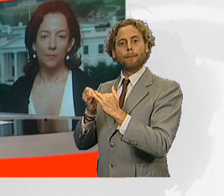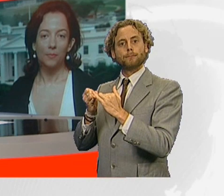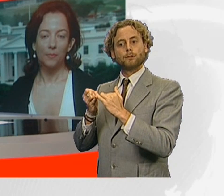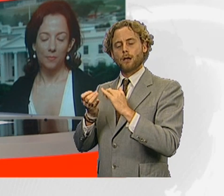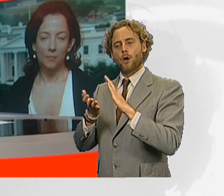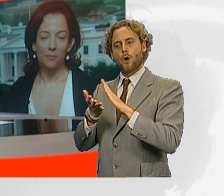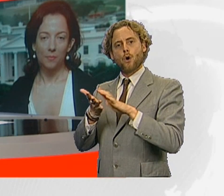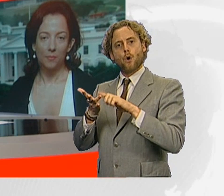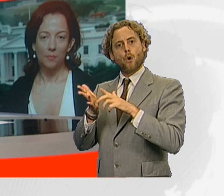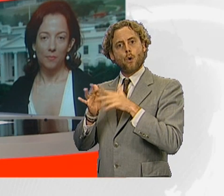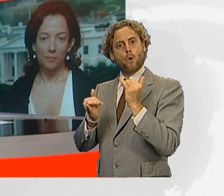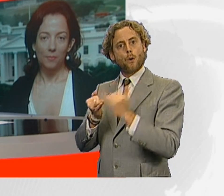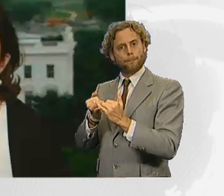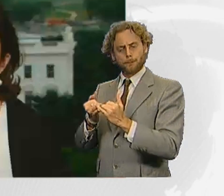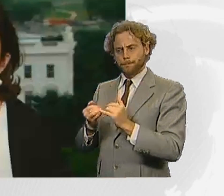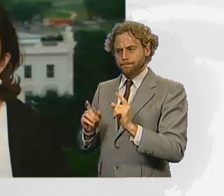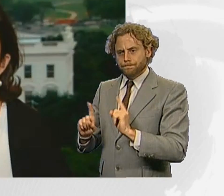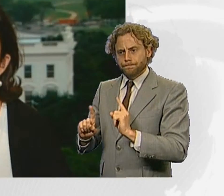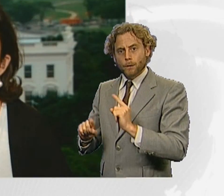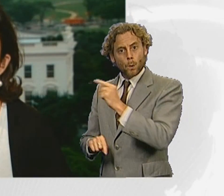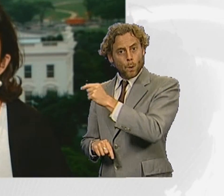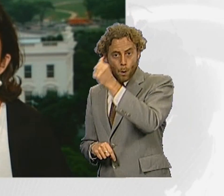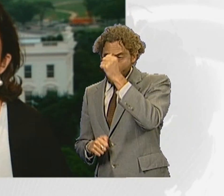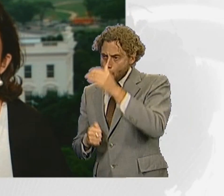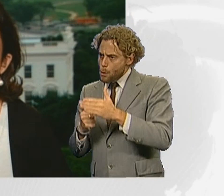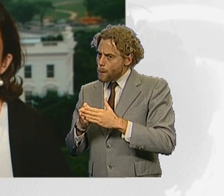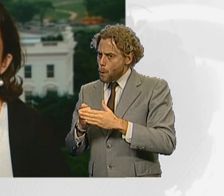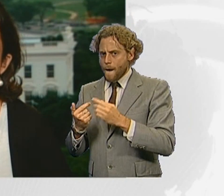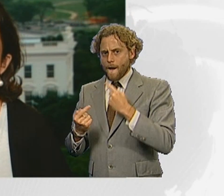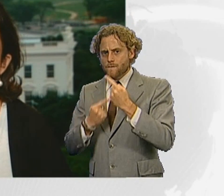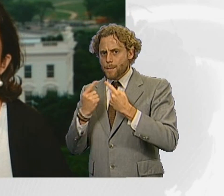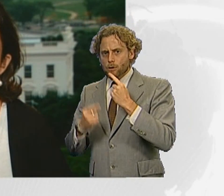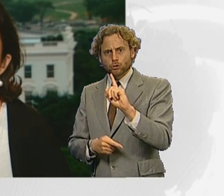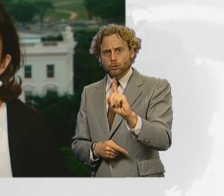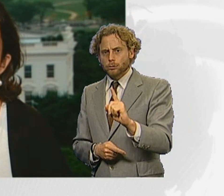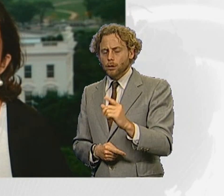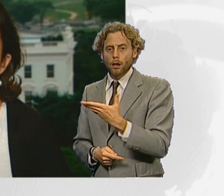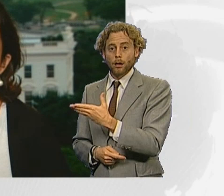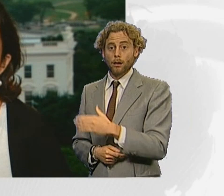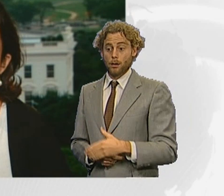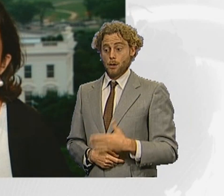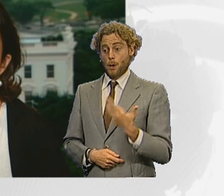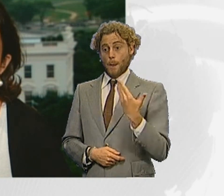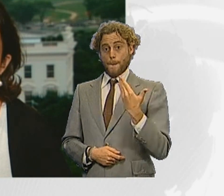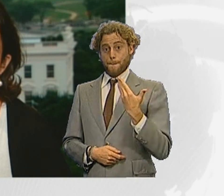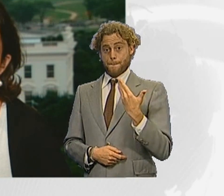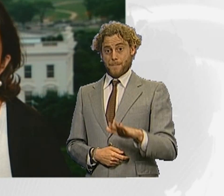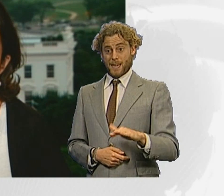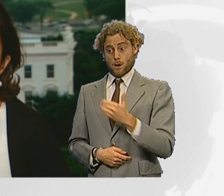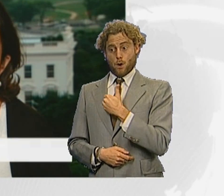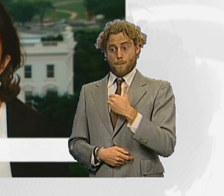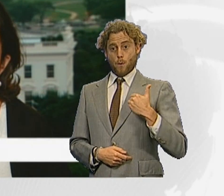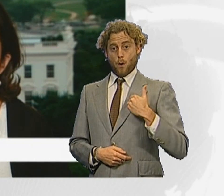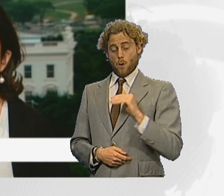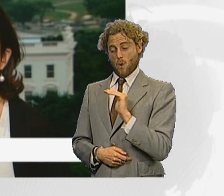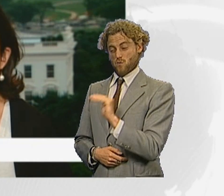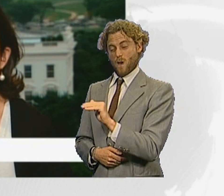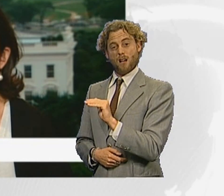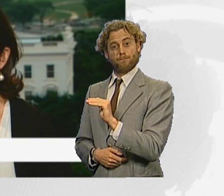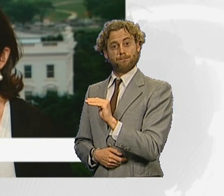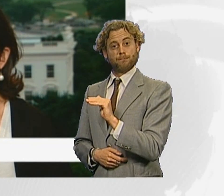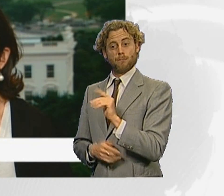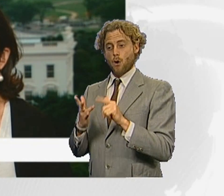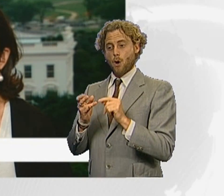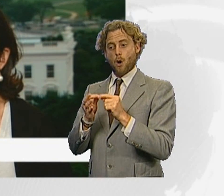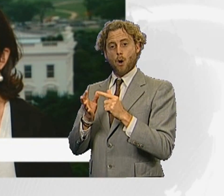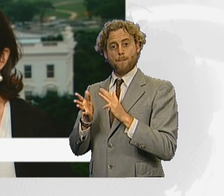that you have been receiving, Kim? Well, President Obama was woken up at dawn here in Washington by one of his